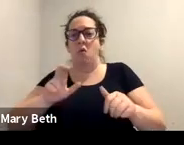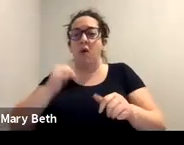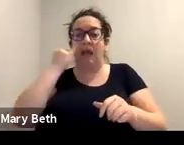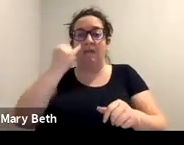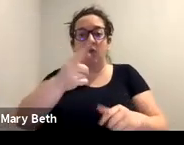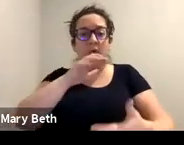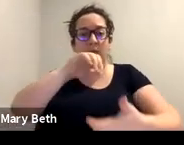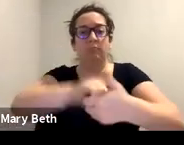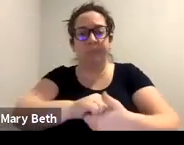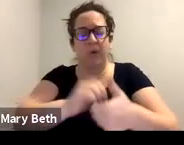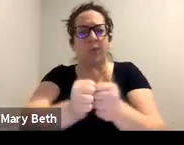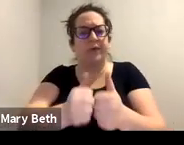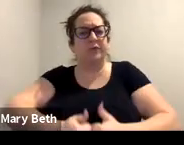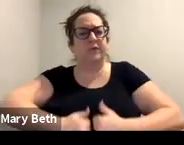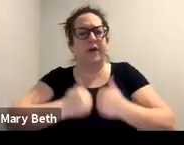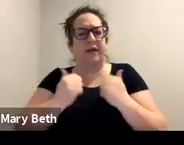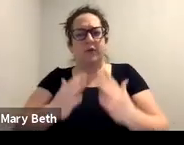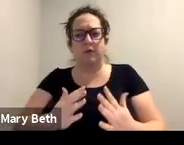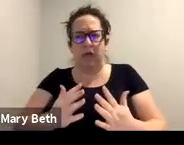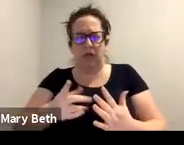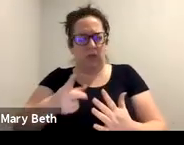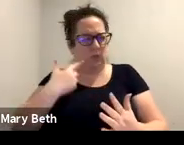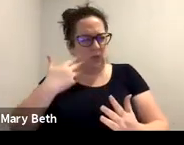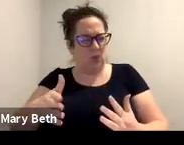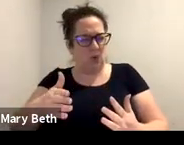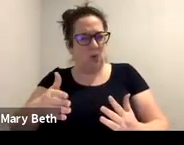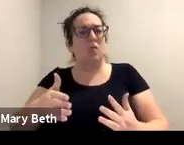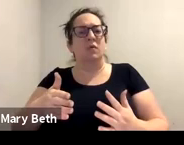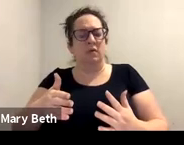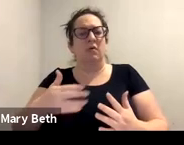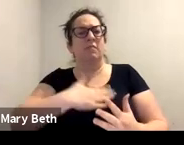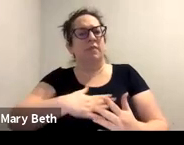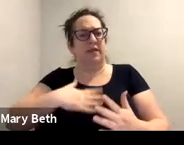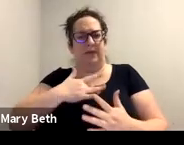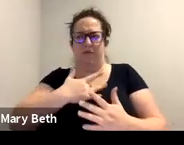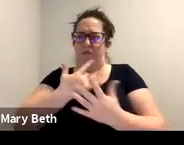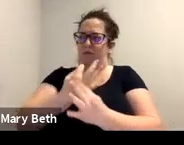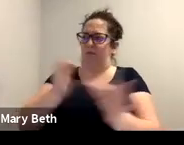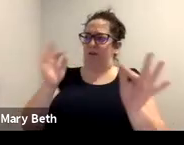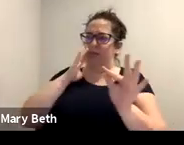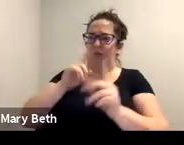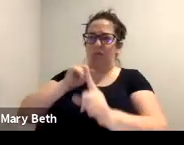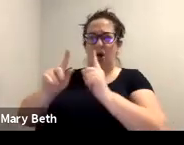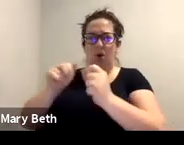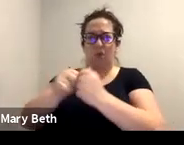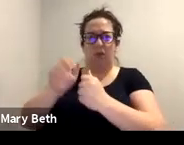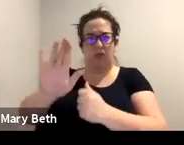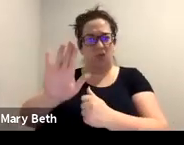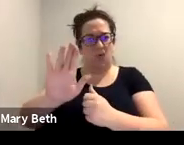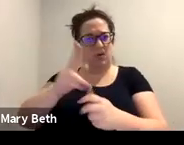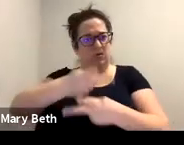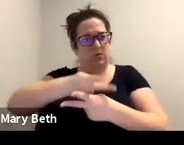them to sign it, um, to talk to your supervisor, talk to us about, you know,